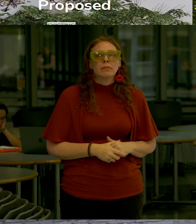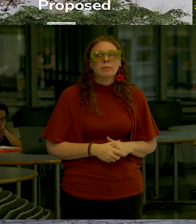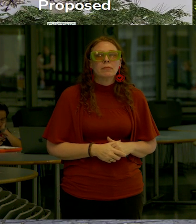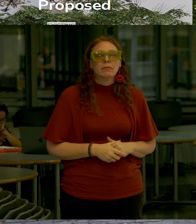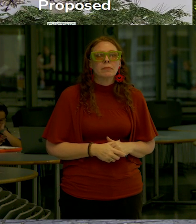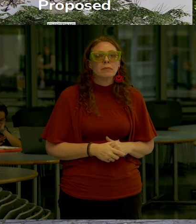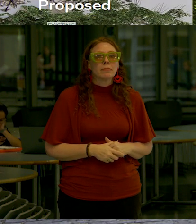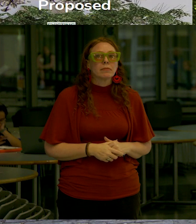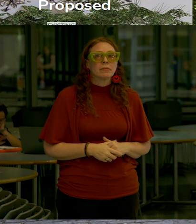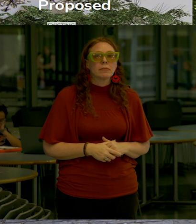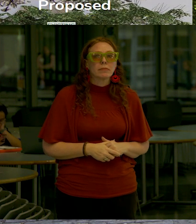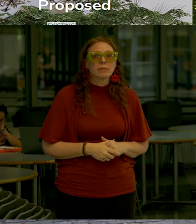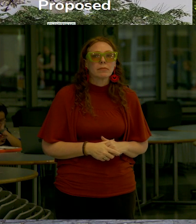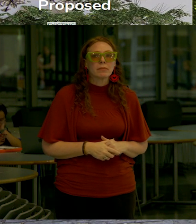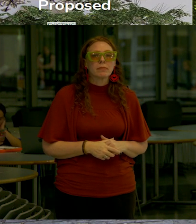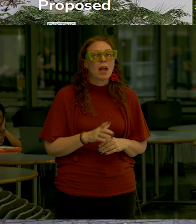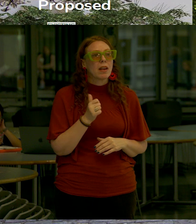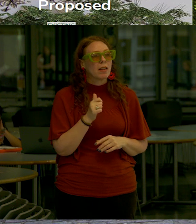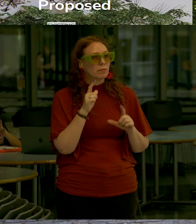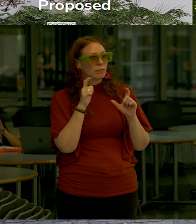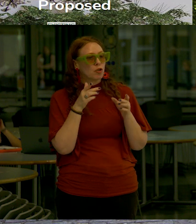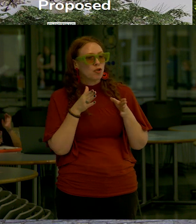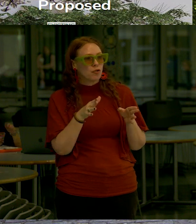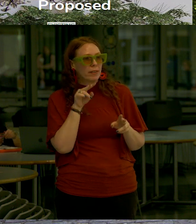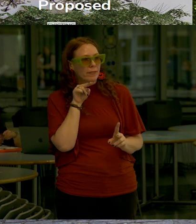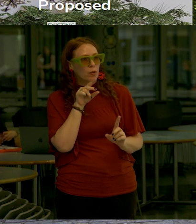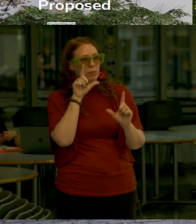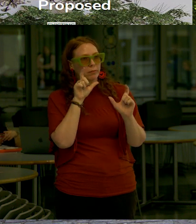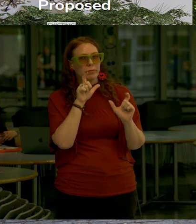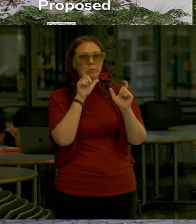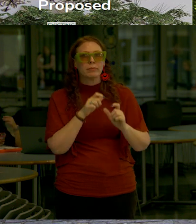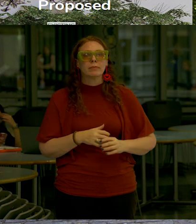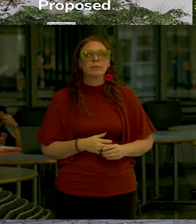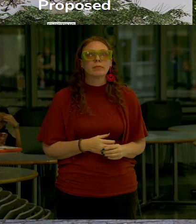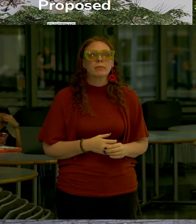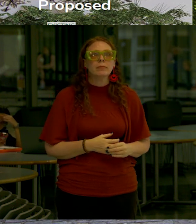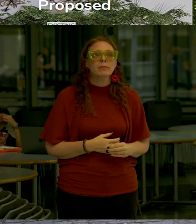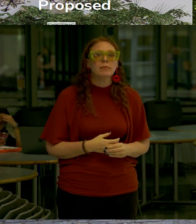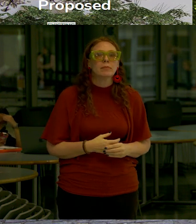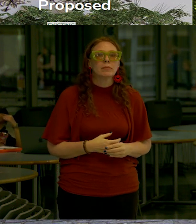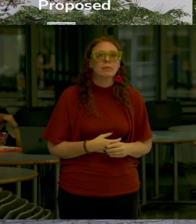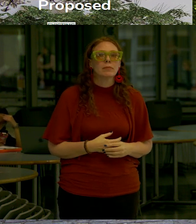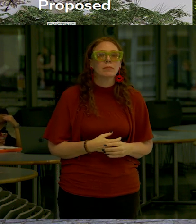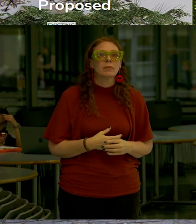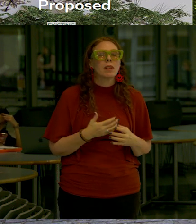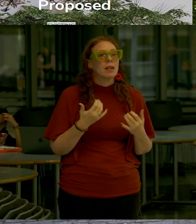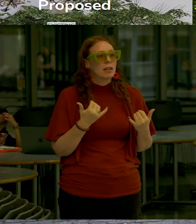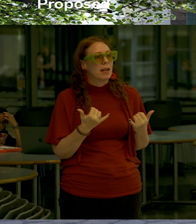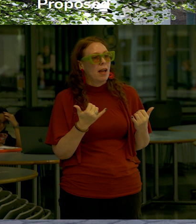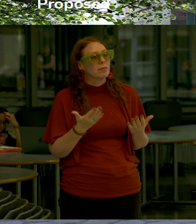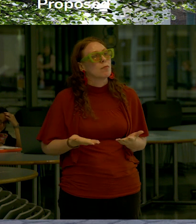here's another shot of the view from the street where the top of the wall existing and proposed